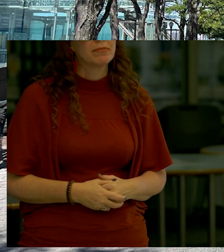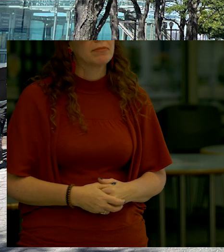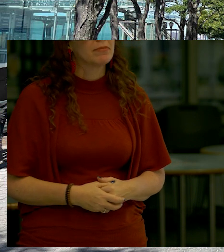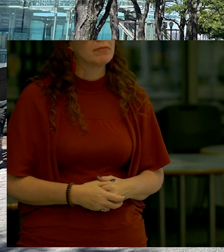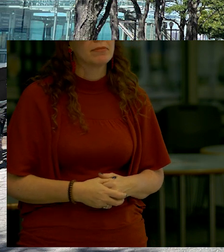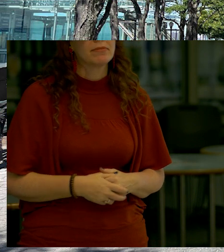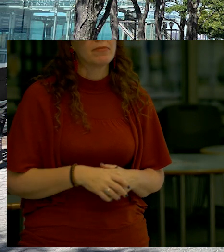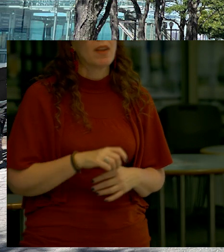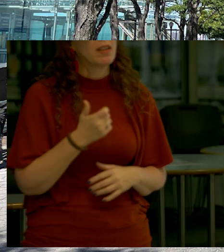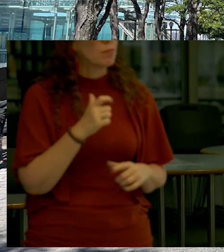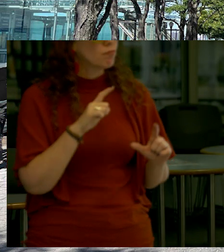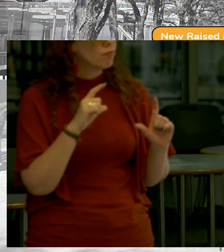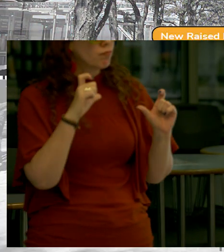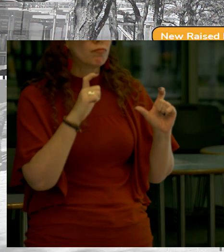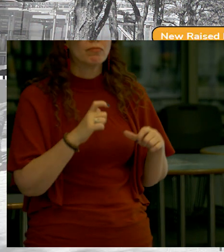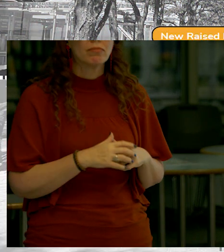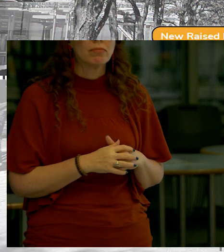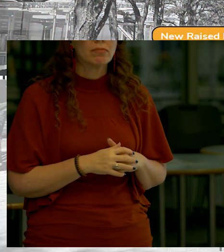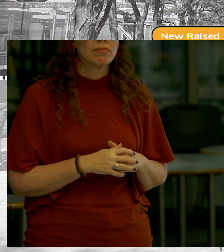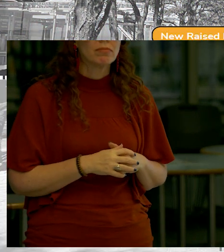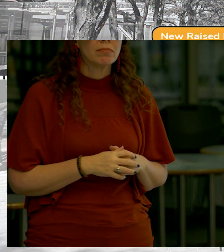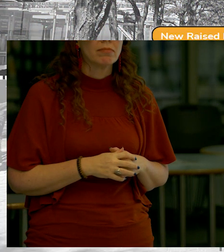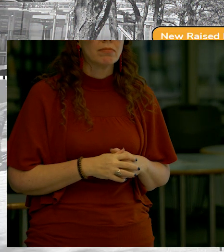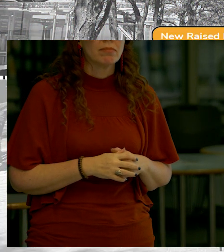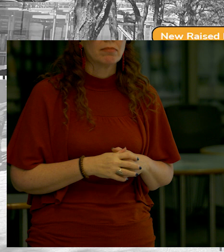again another shot near the ferry terminal